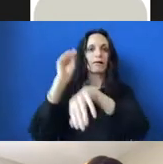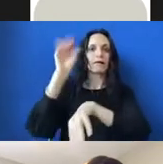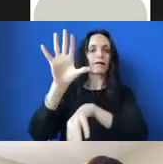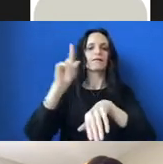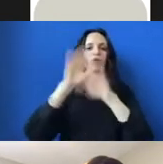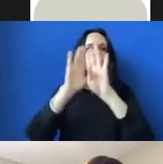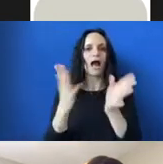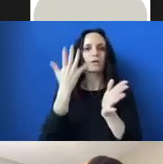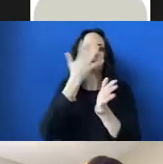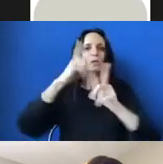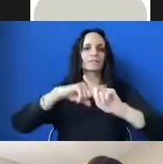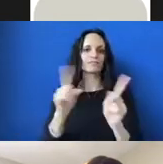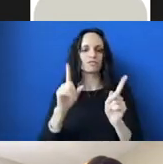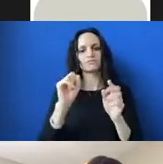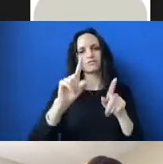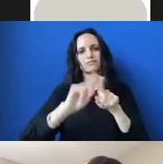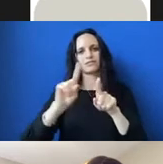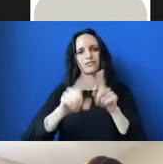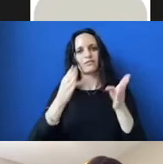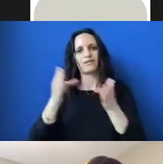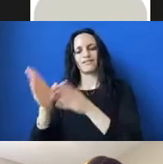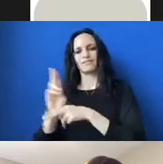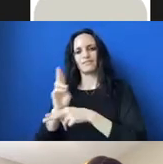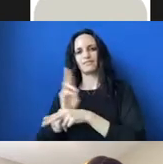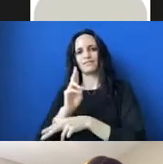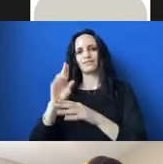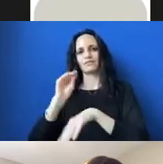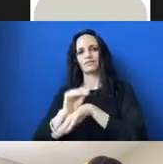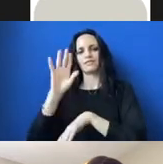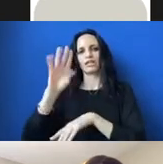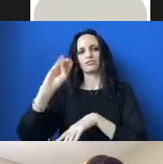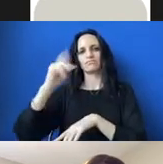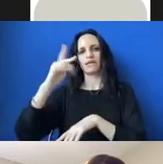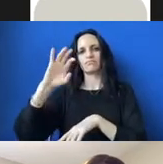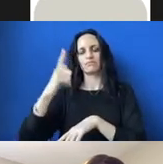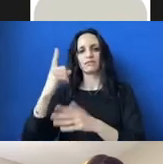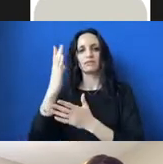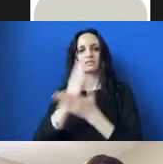variety of uses for projective mapping. Some people do it on shoes, some people do it on statues.